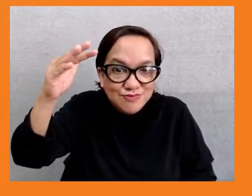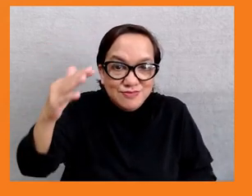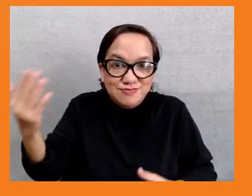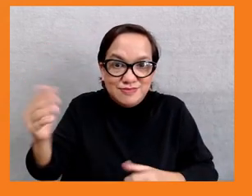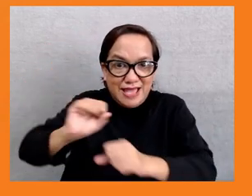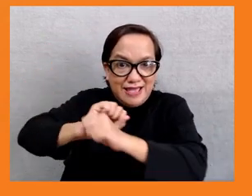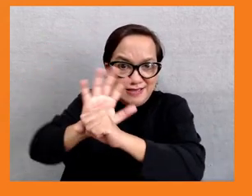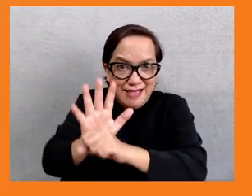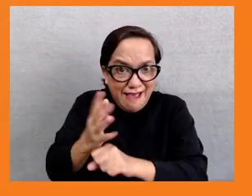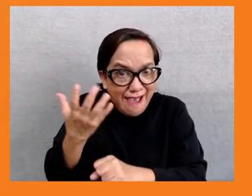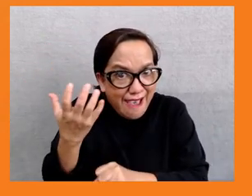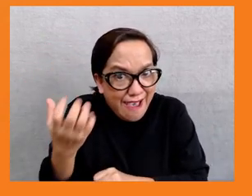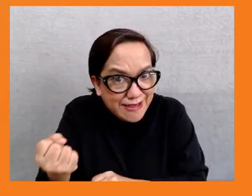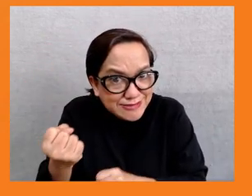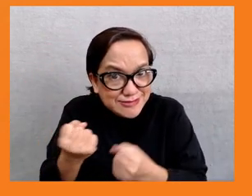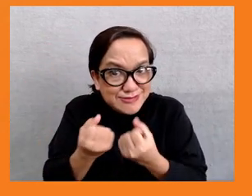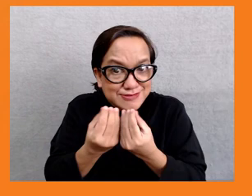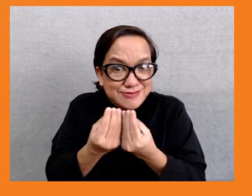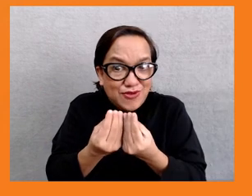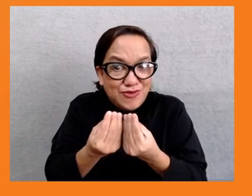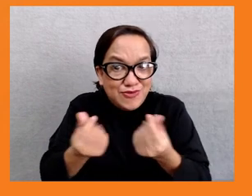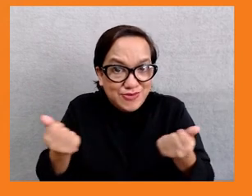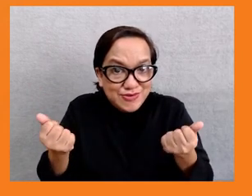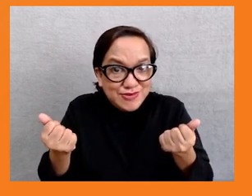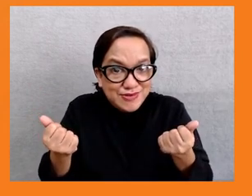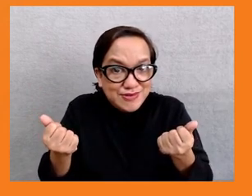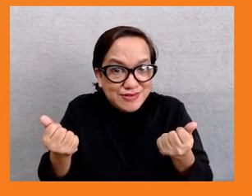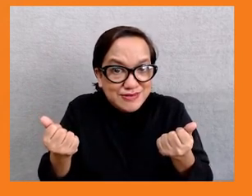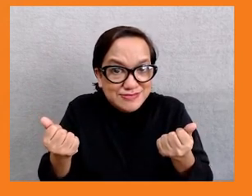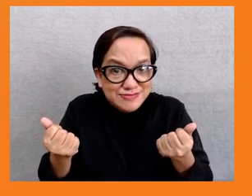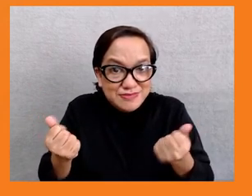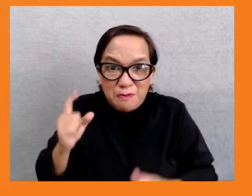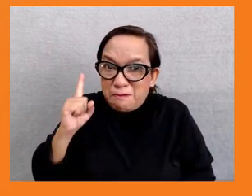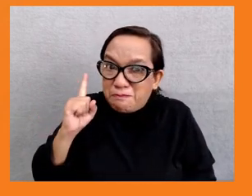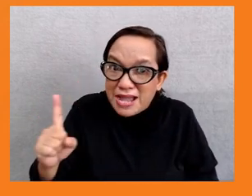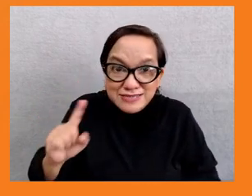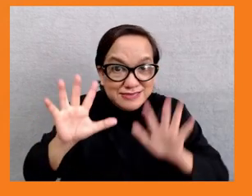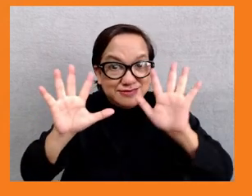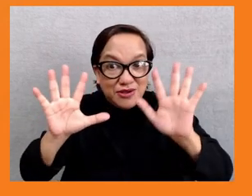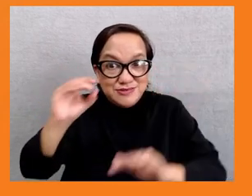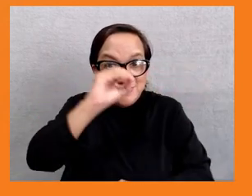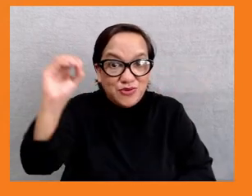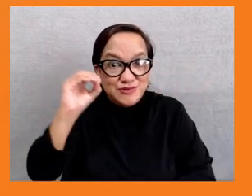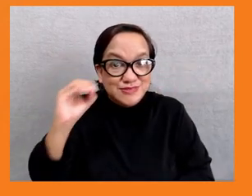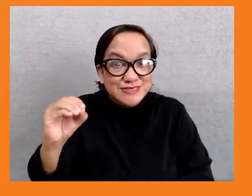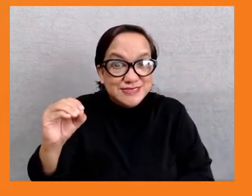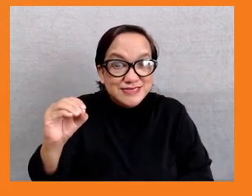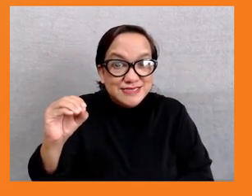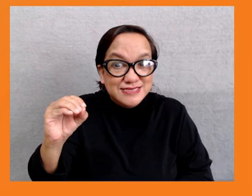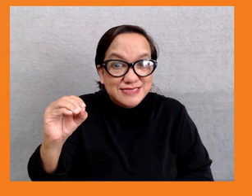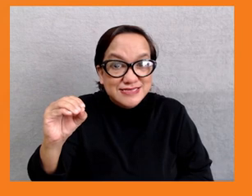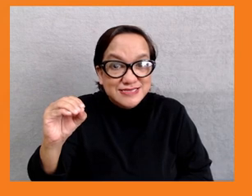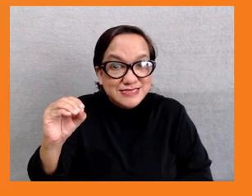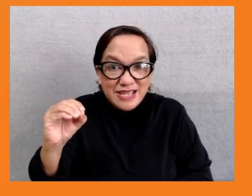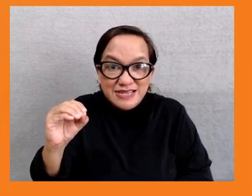We're finding that Asia is continuing to form about 10% below average in its scores, and would have needed to do twice as much to